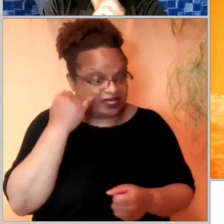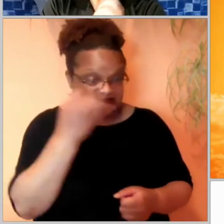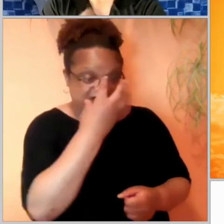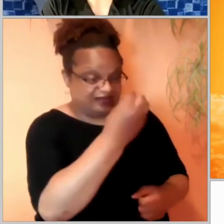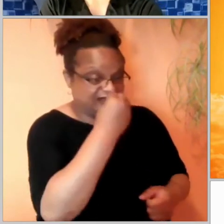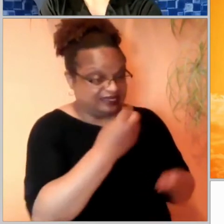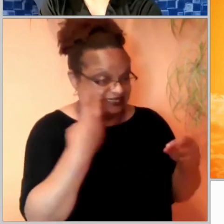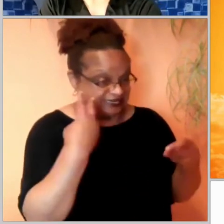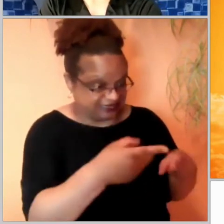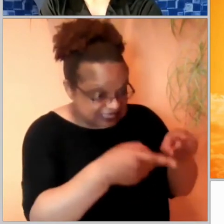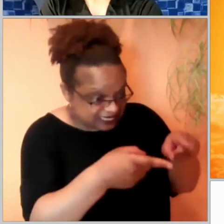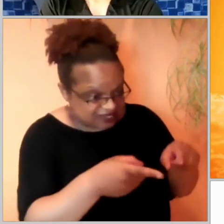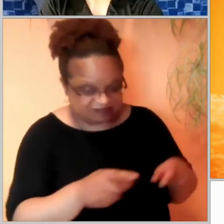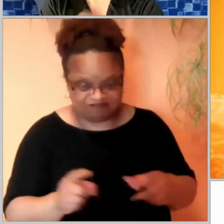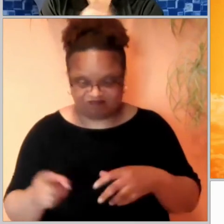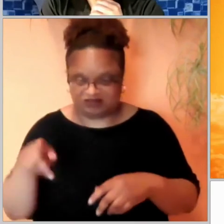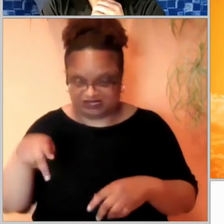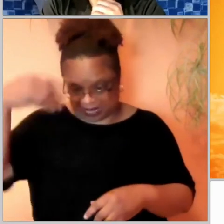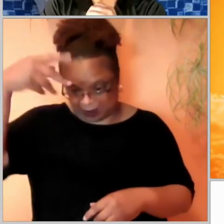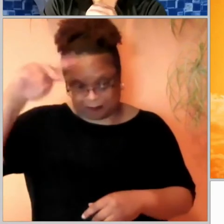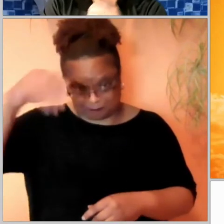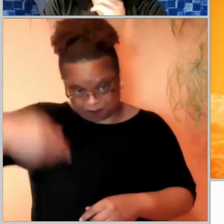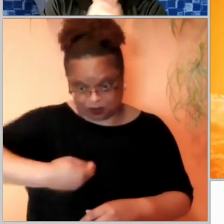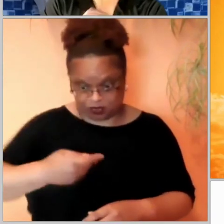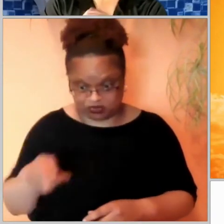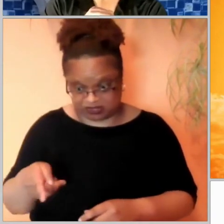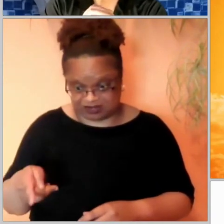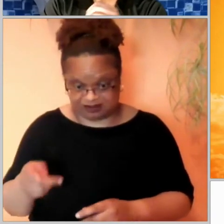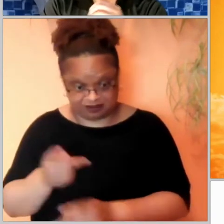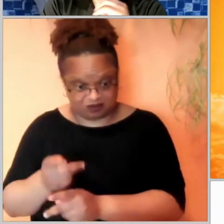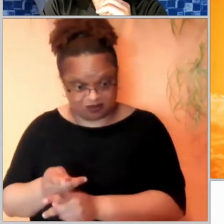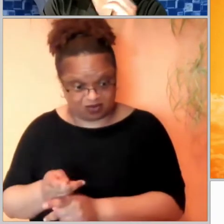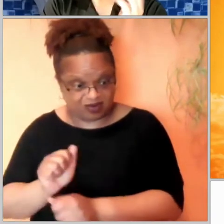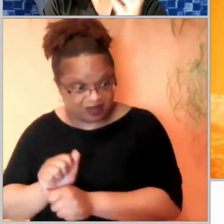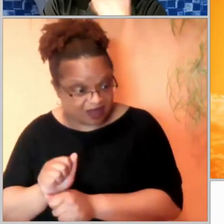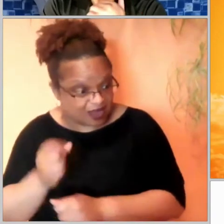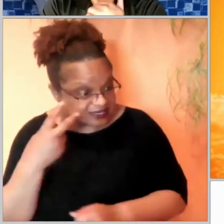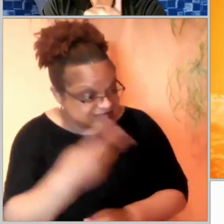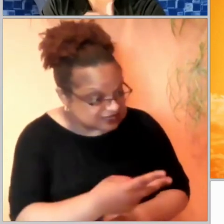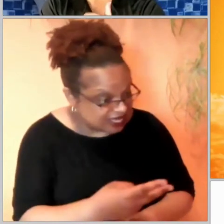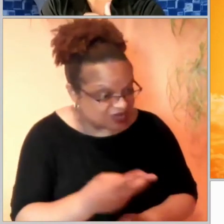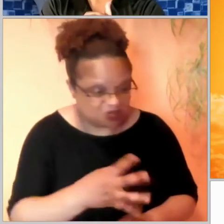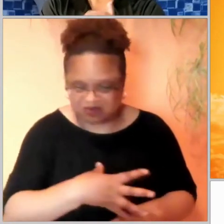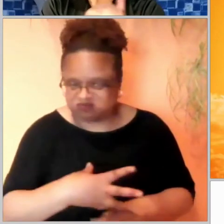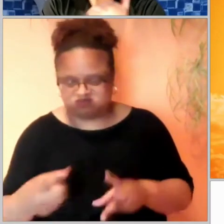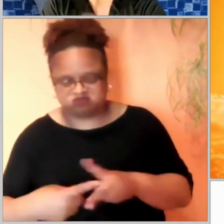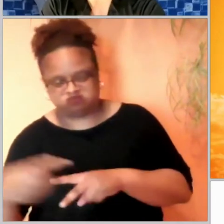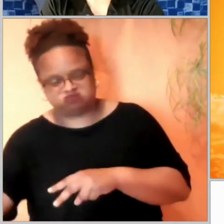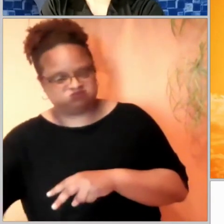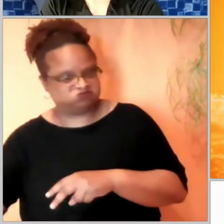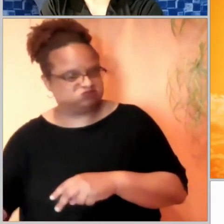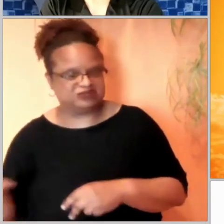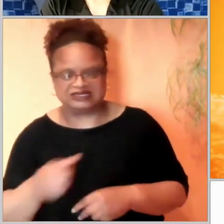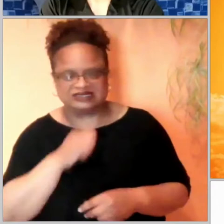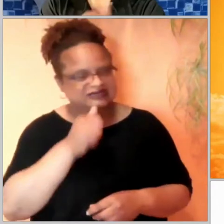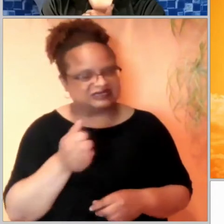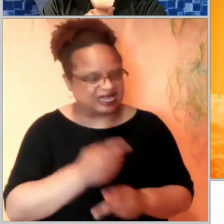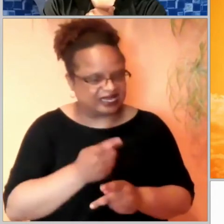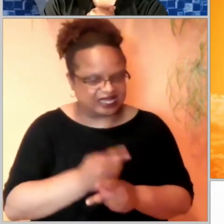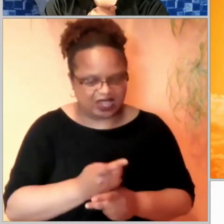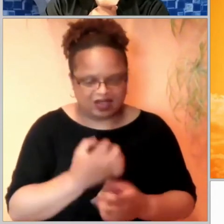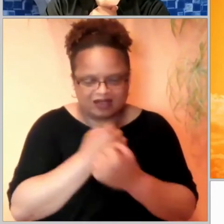sheep away and scatters the flock. The hired hand is concerned about what he's going to get paid and not about the sheep.